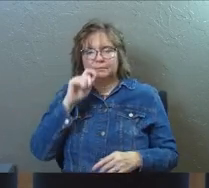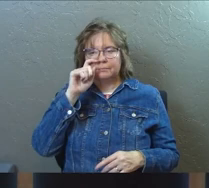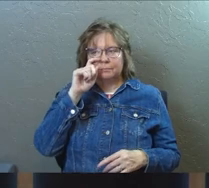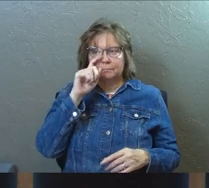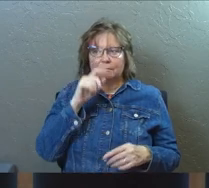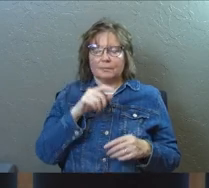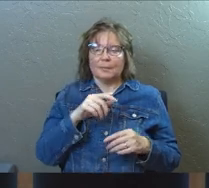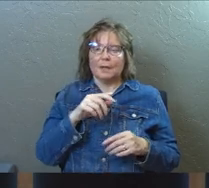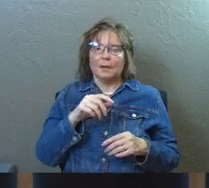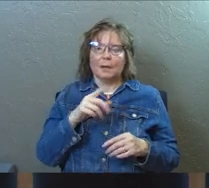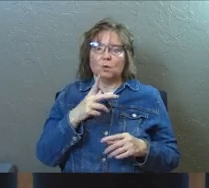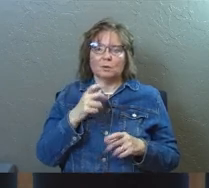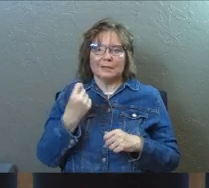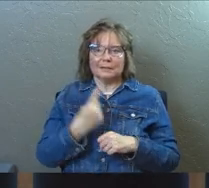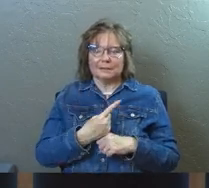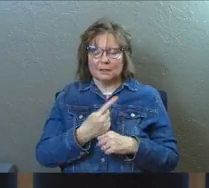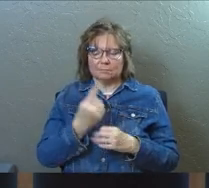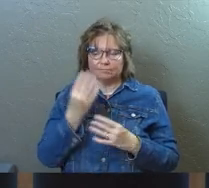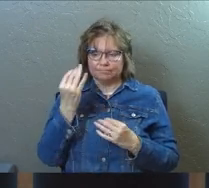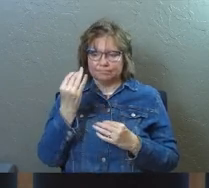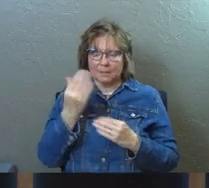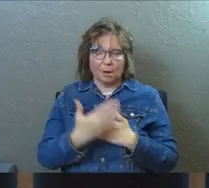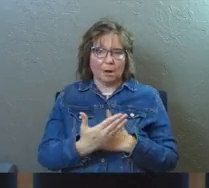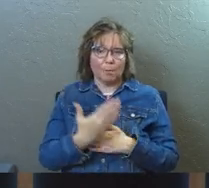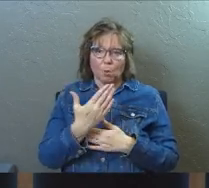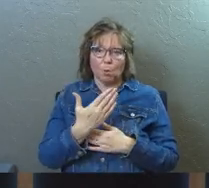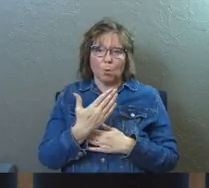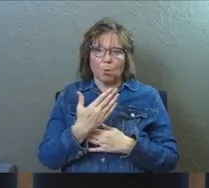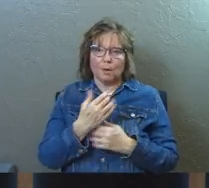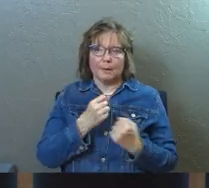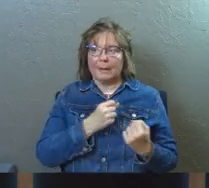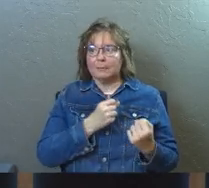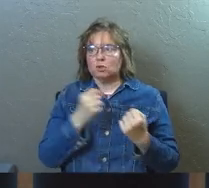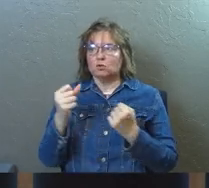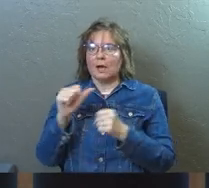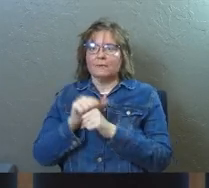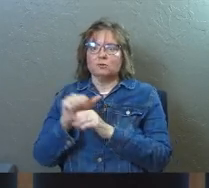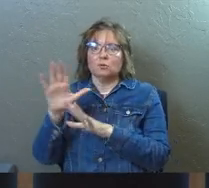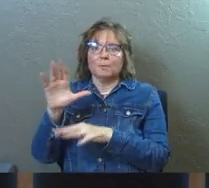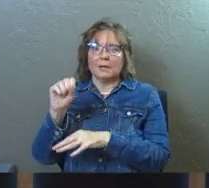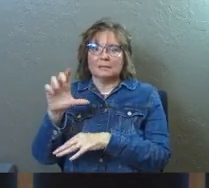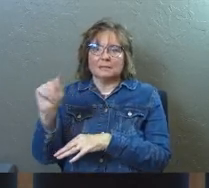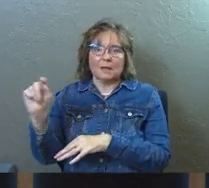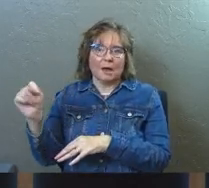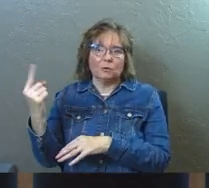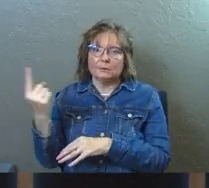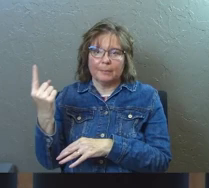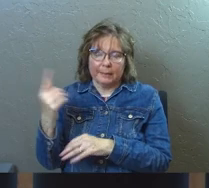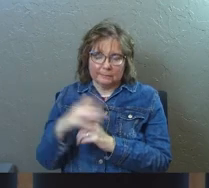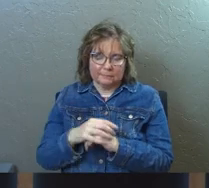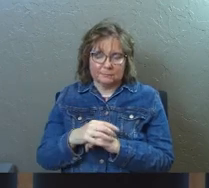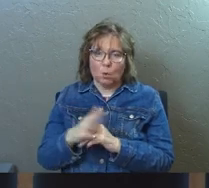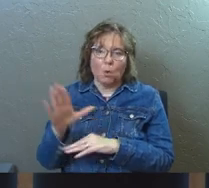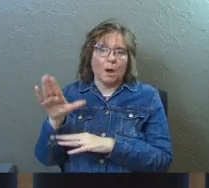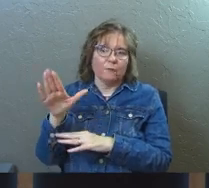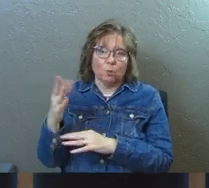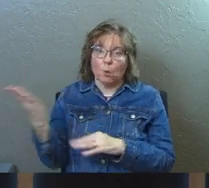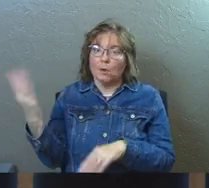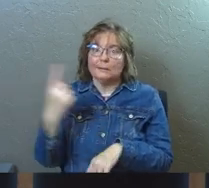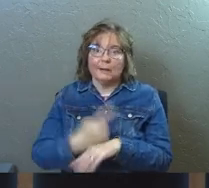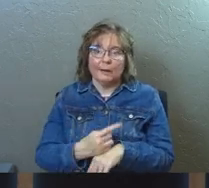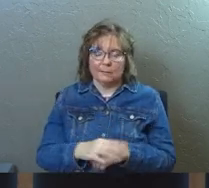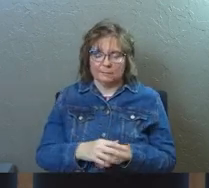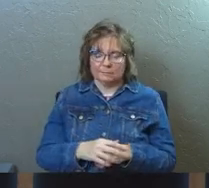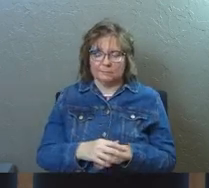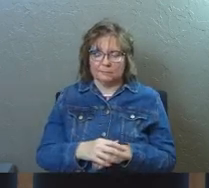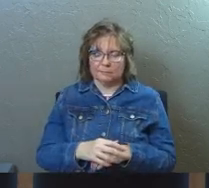And you need to take a Sabbath. You need to take a whole morning. need to drive up to Mount Scott. You need to go somewhere. A whole afternoon, a whole day.